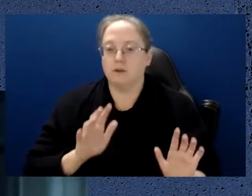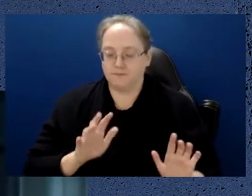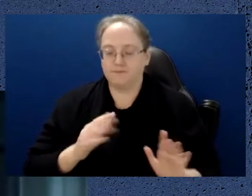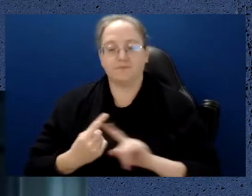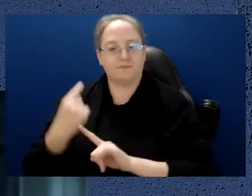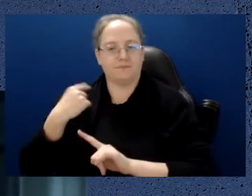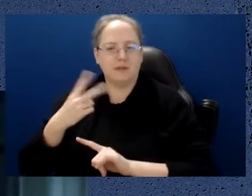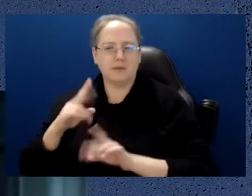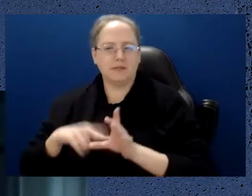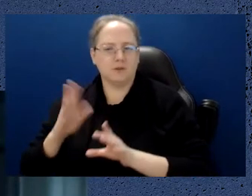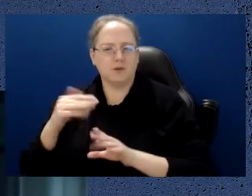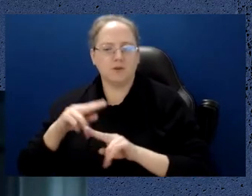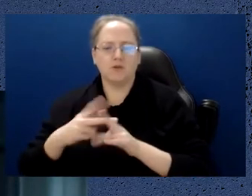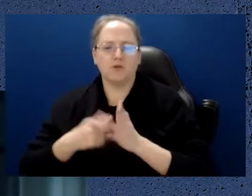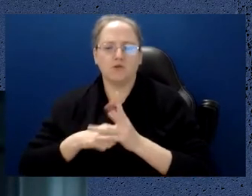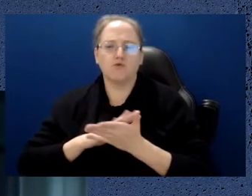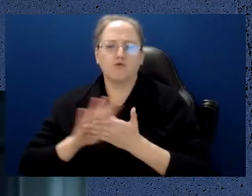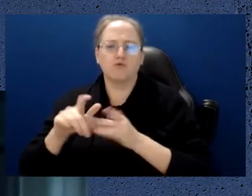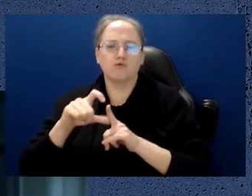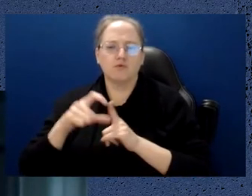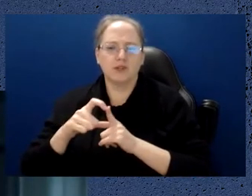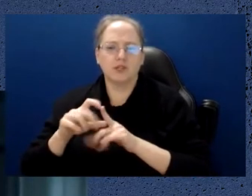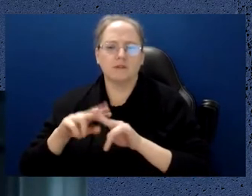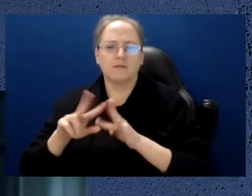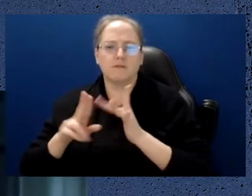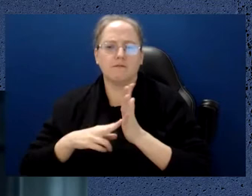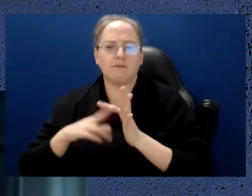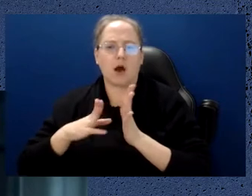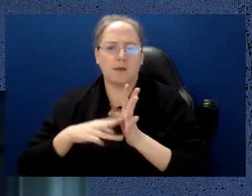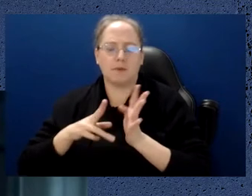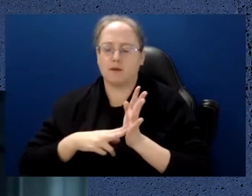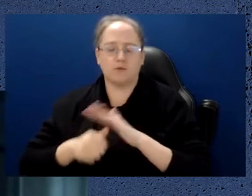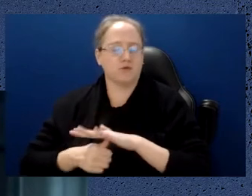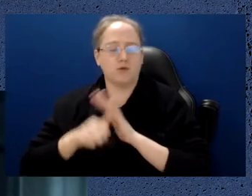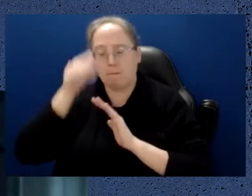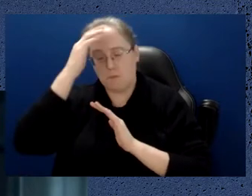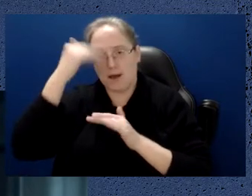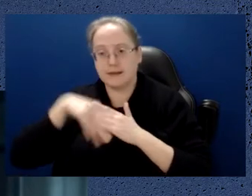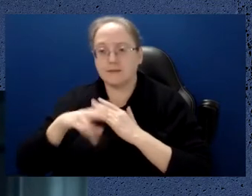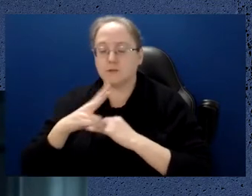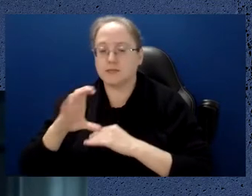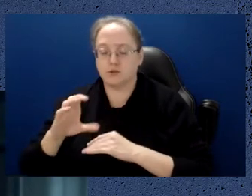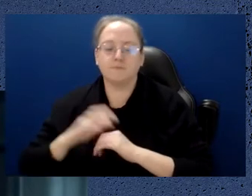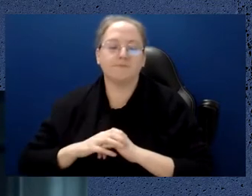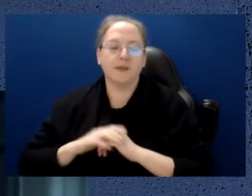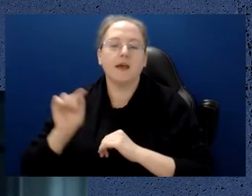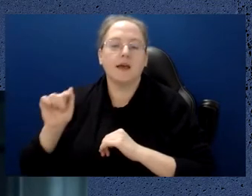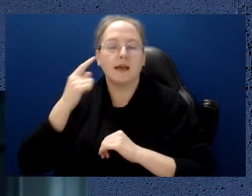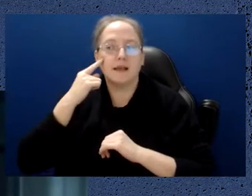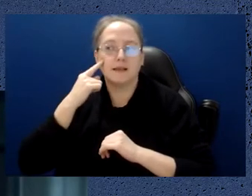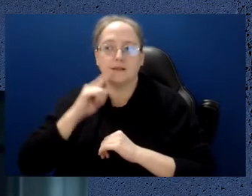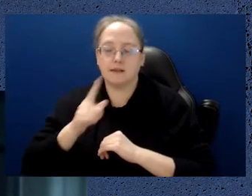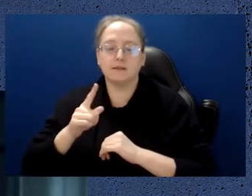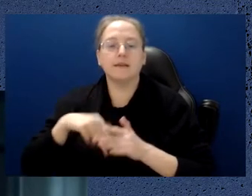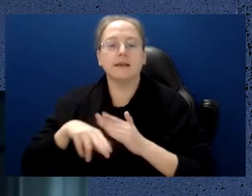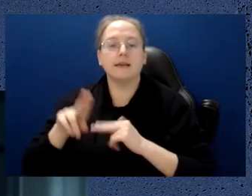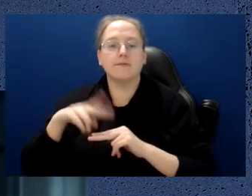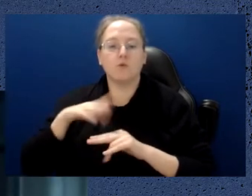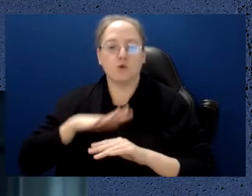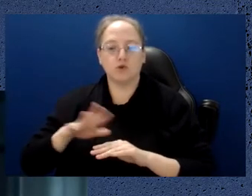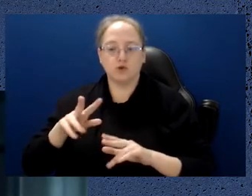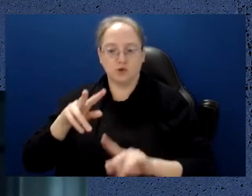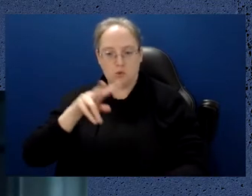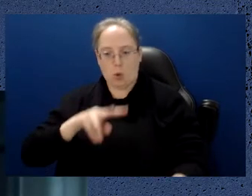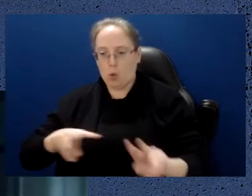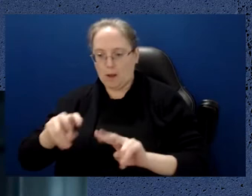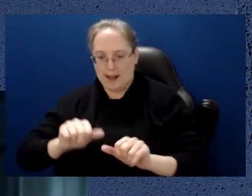Feynman, who was one of the key physicists of the 20th century, observed that if you wanted to model nature, you wanted to